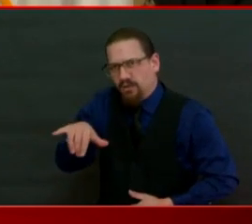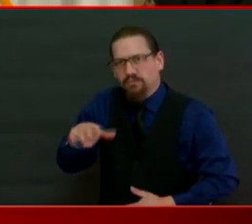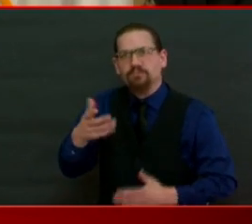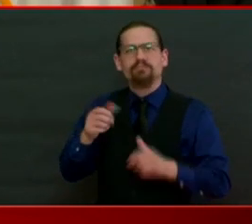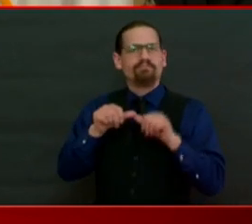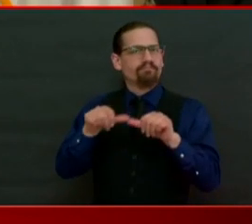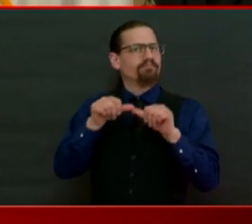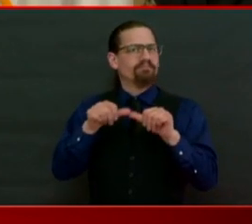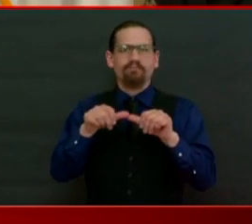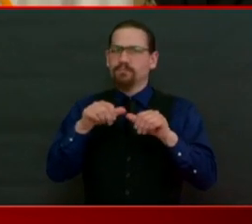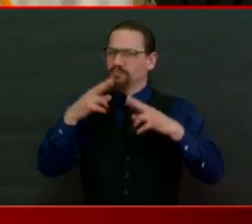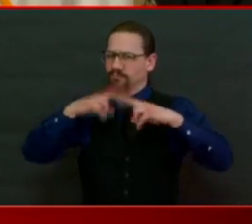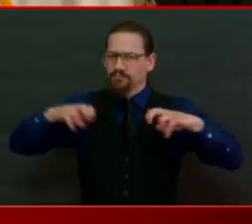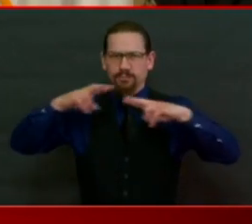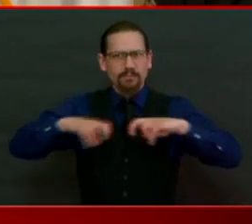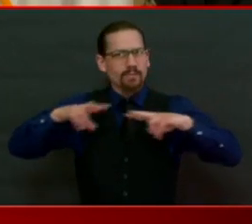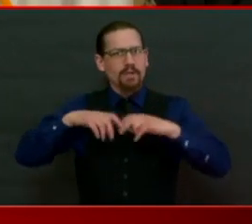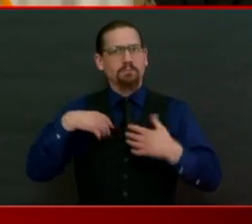done with that.